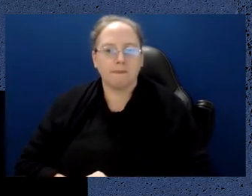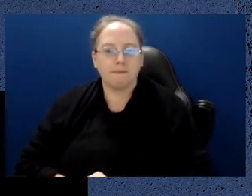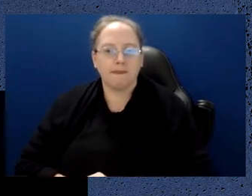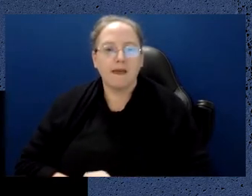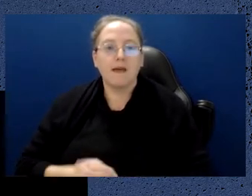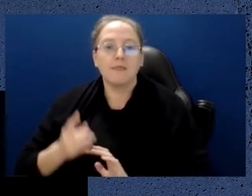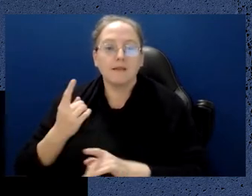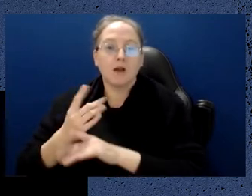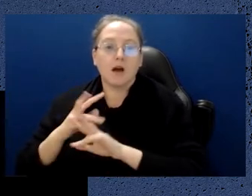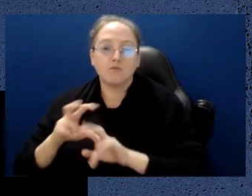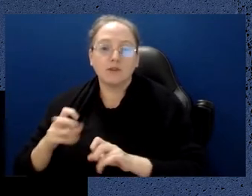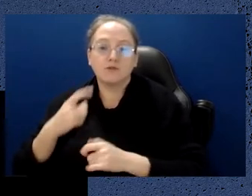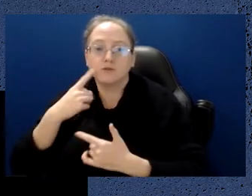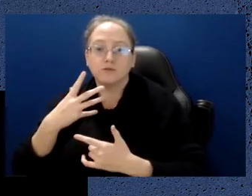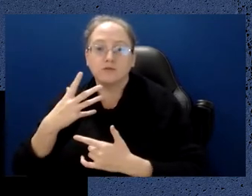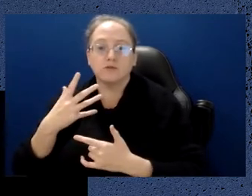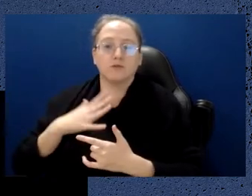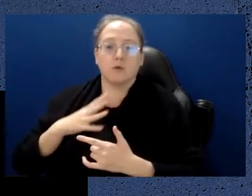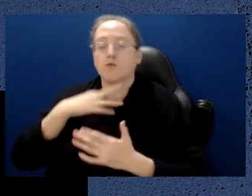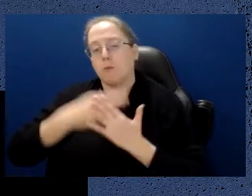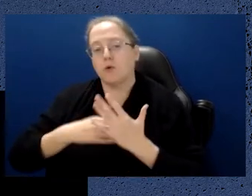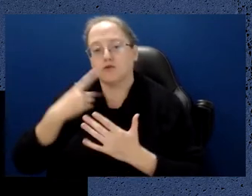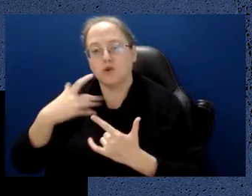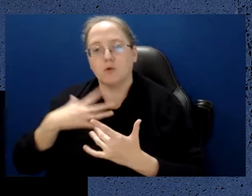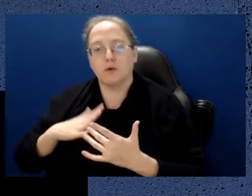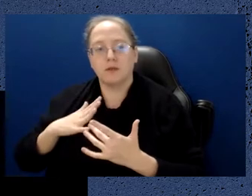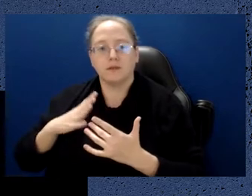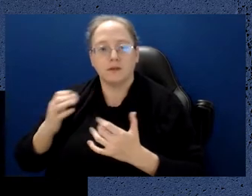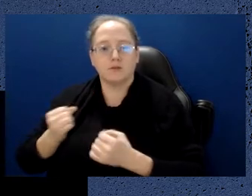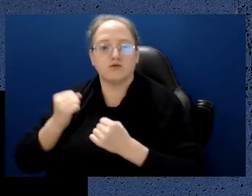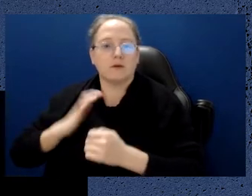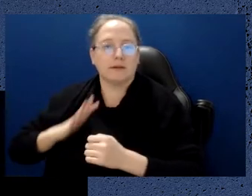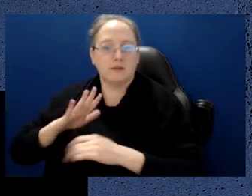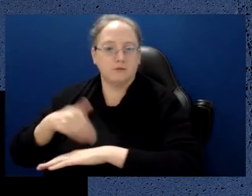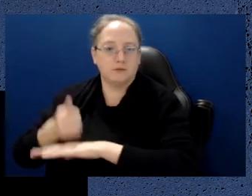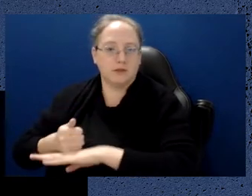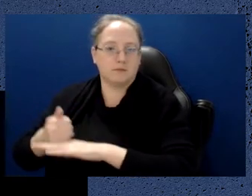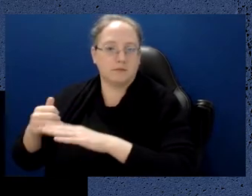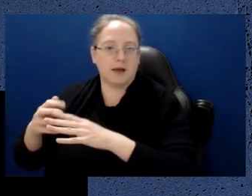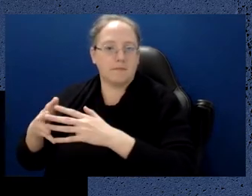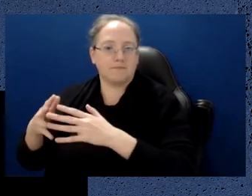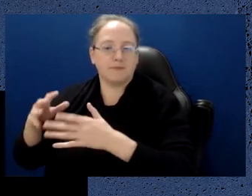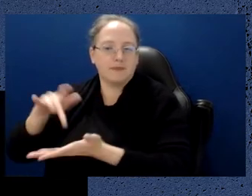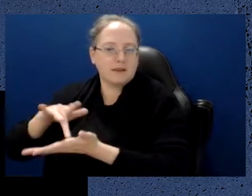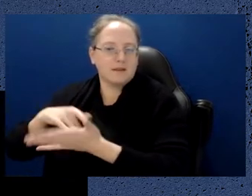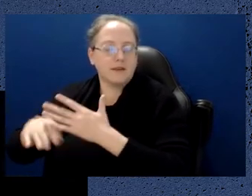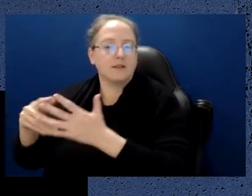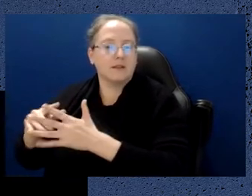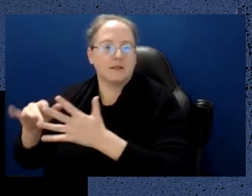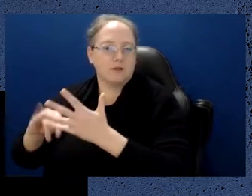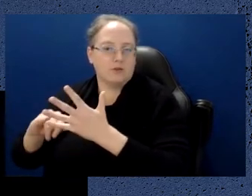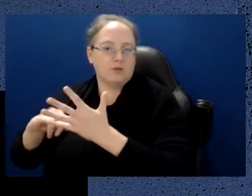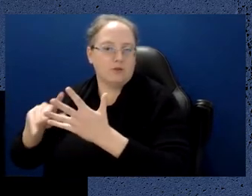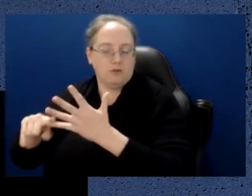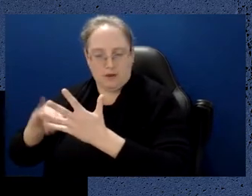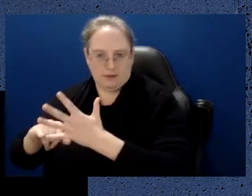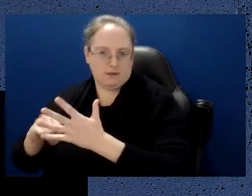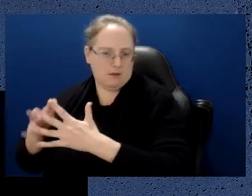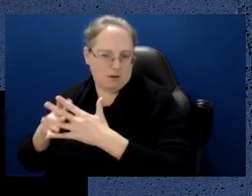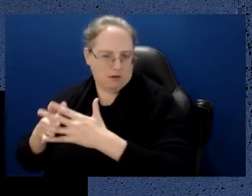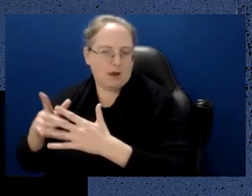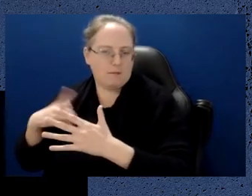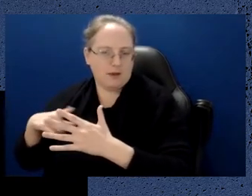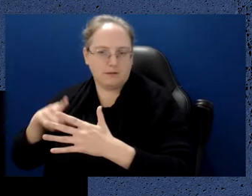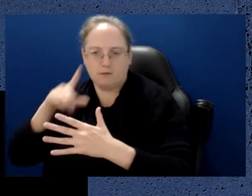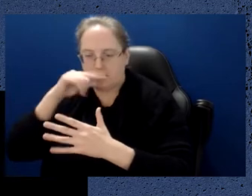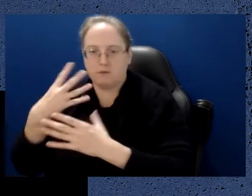the US that are very strong on end user engagement with the technology. There's also not just these